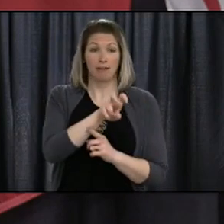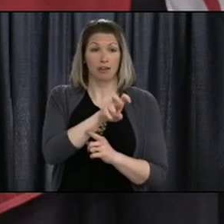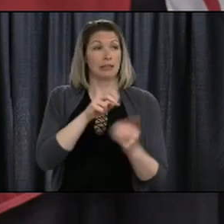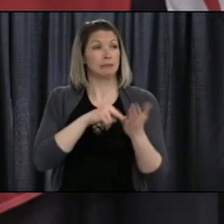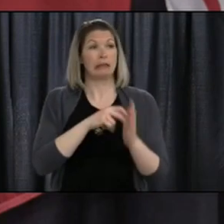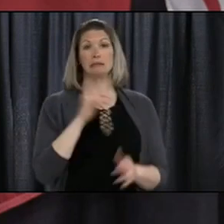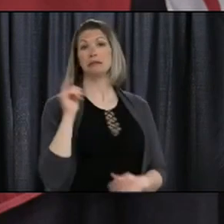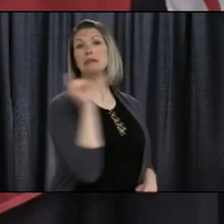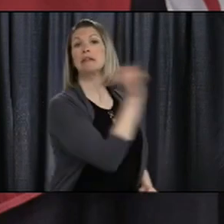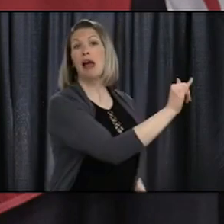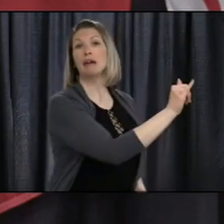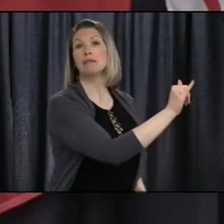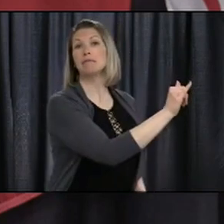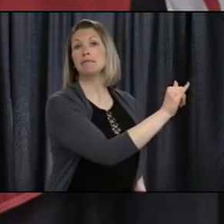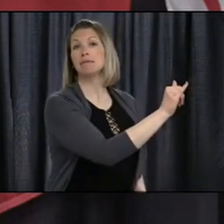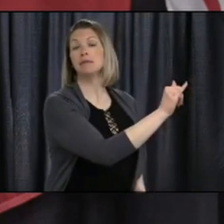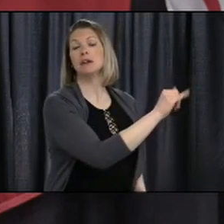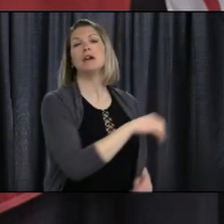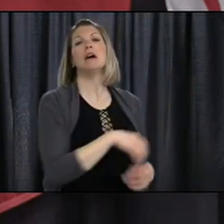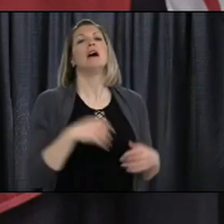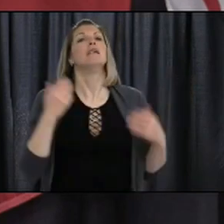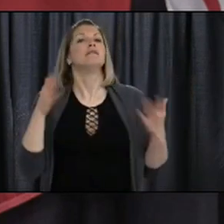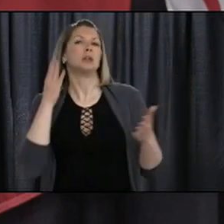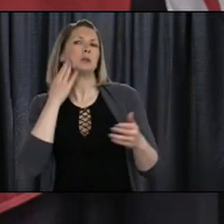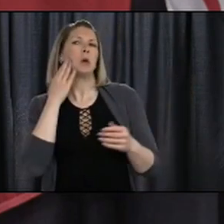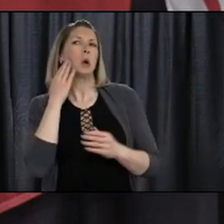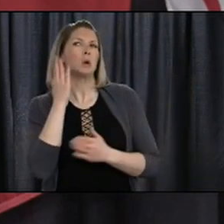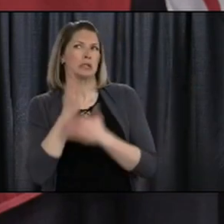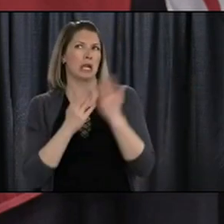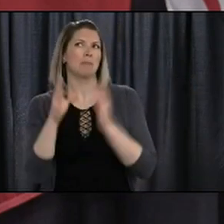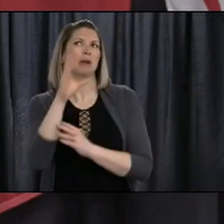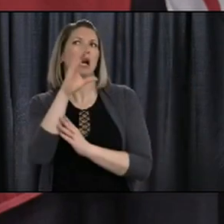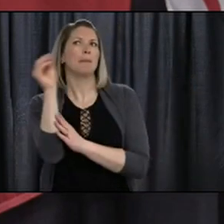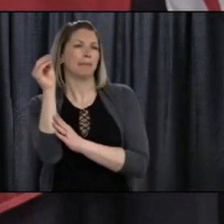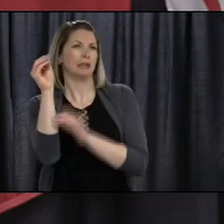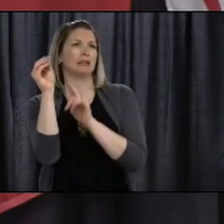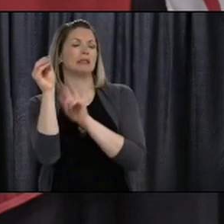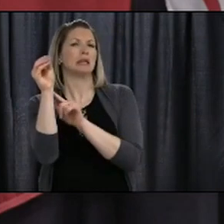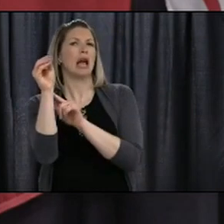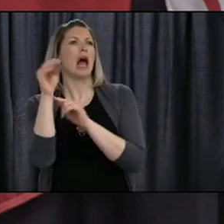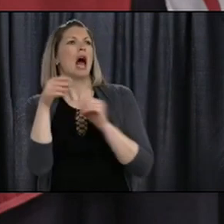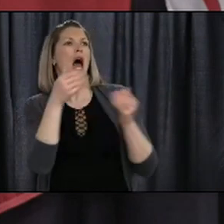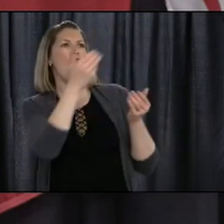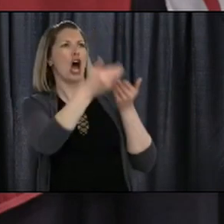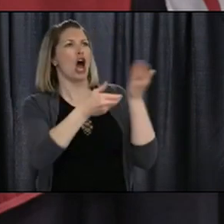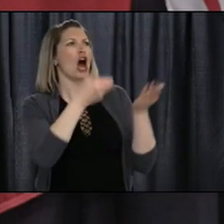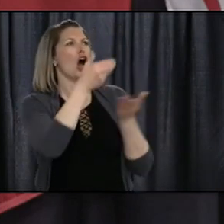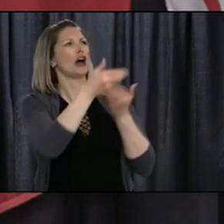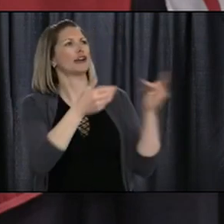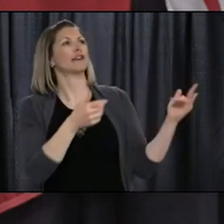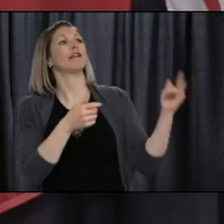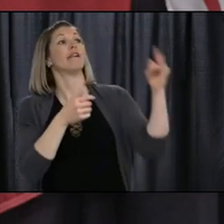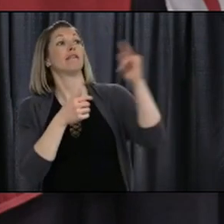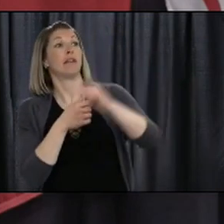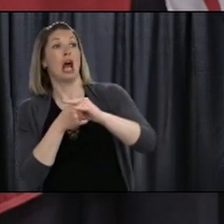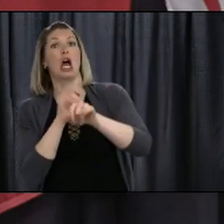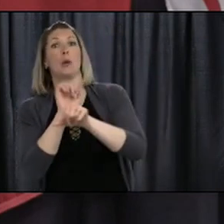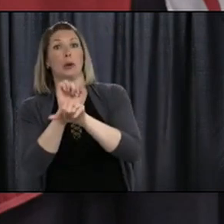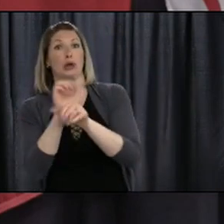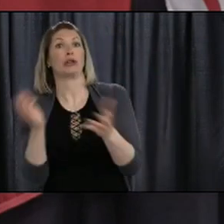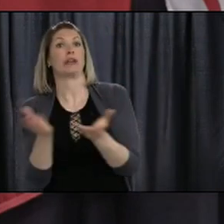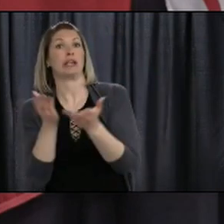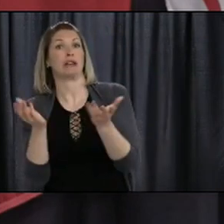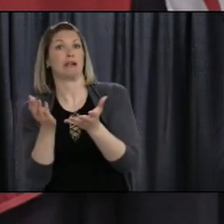personally to some companies that have brought in people from the outside, even though they're very limited. I addressed some, or gave out some of the